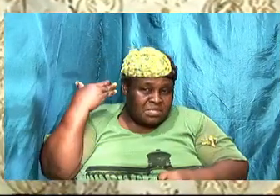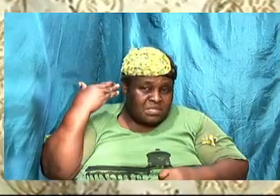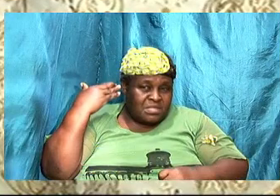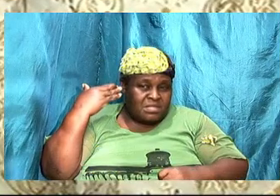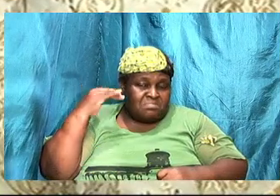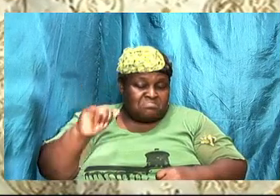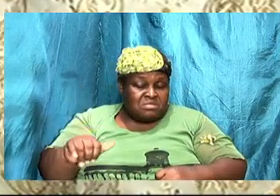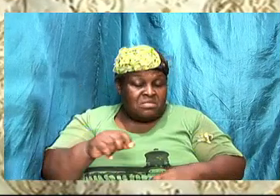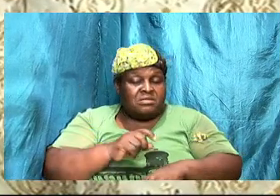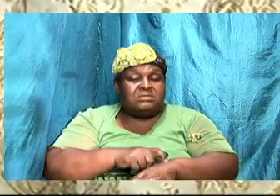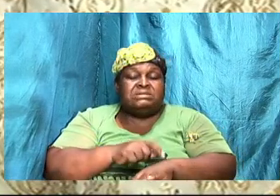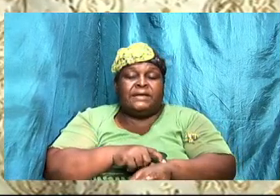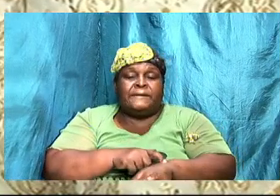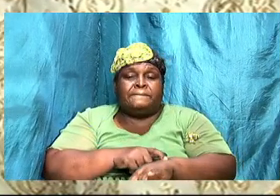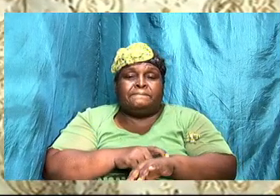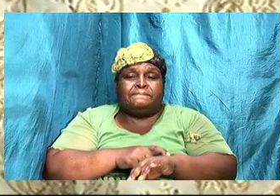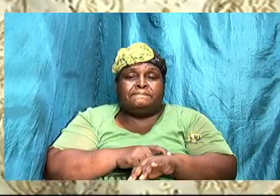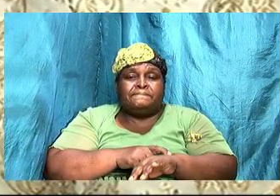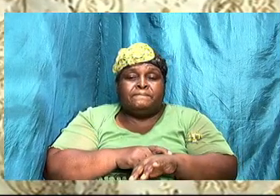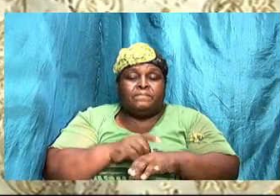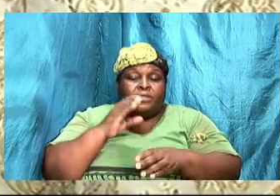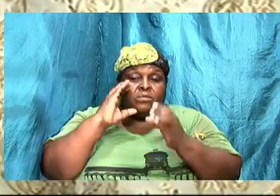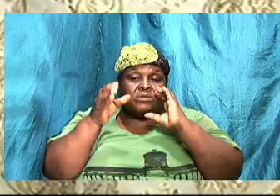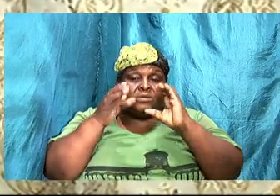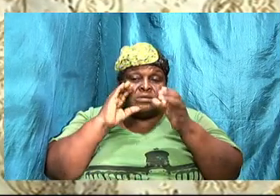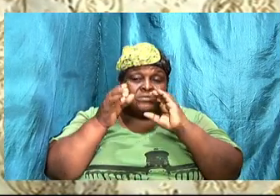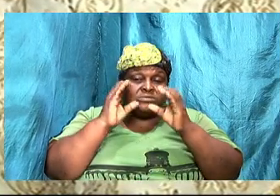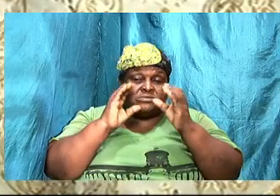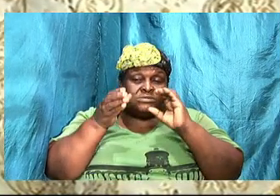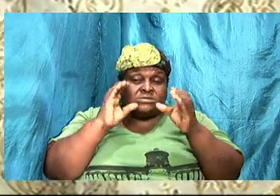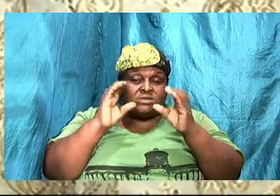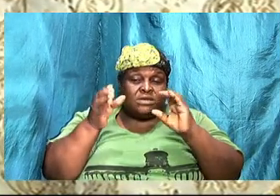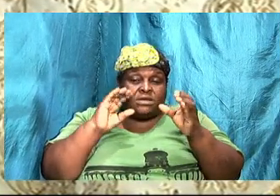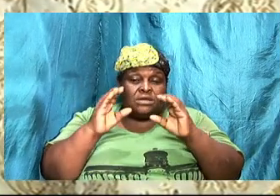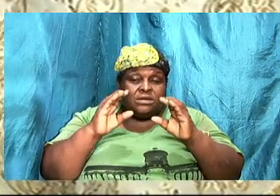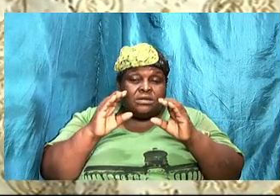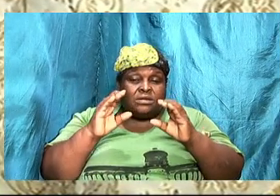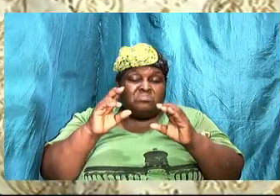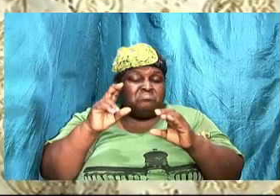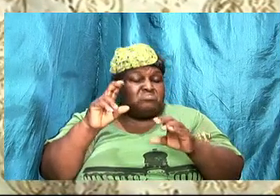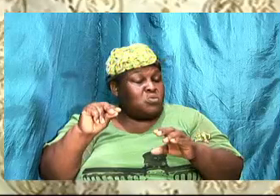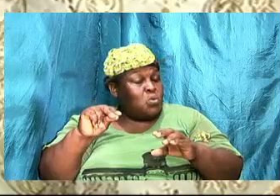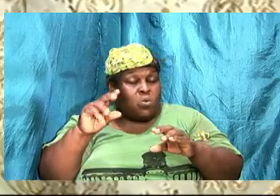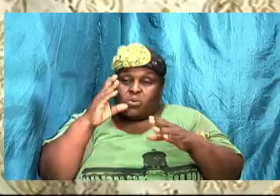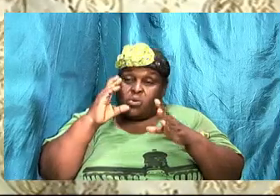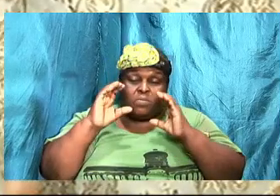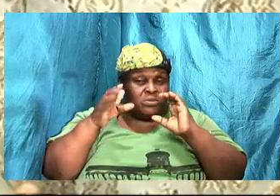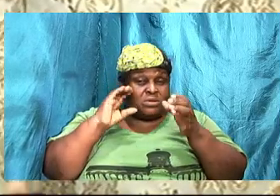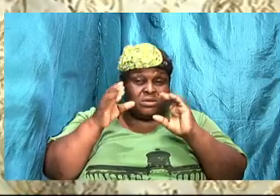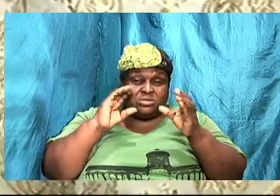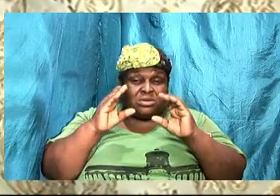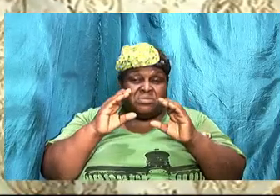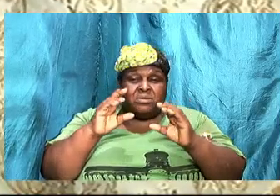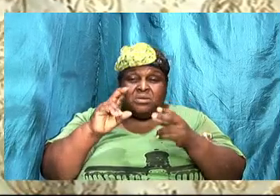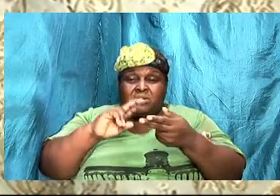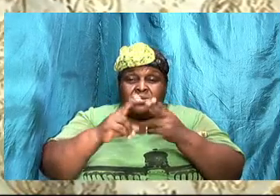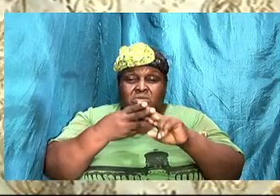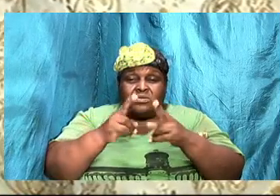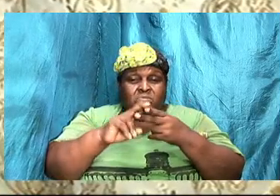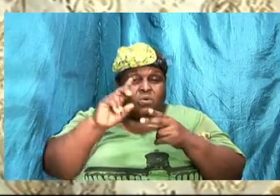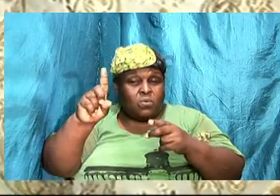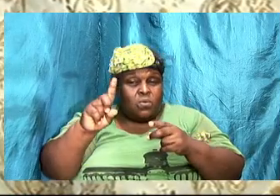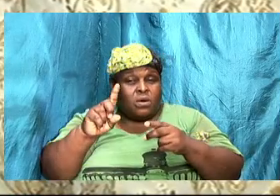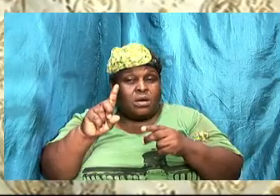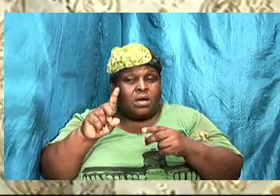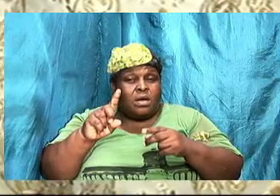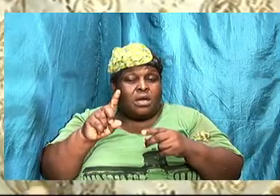at that time that, you know, communication, lack of communication is the number one reason for